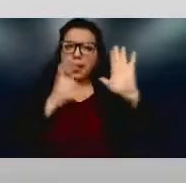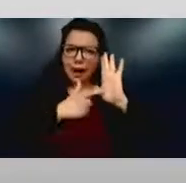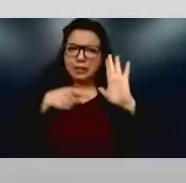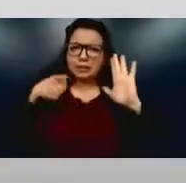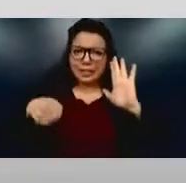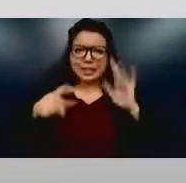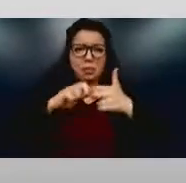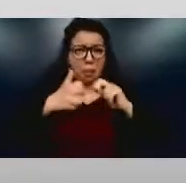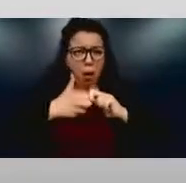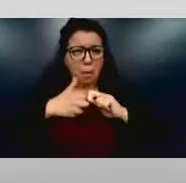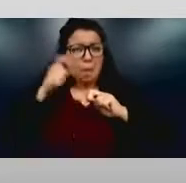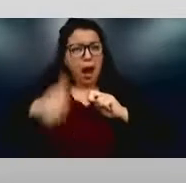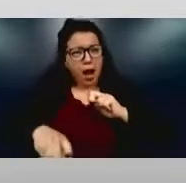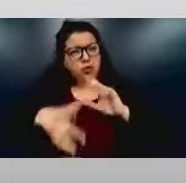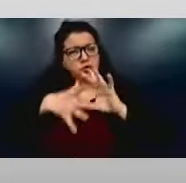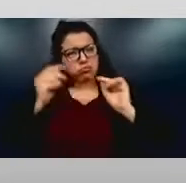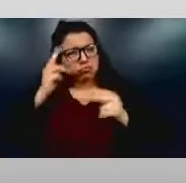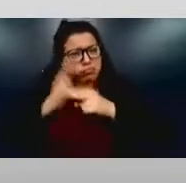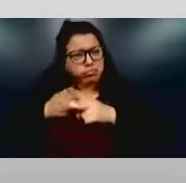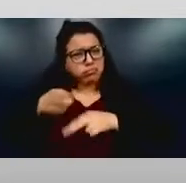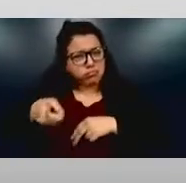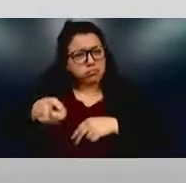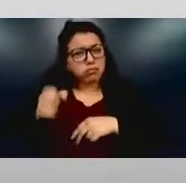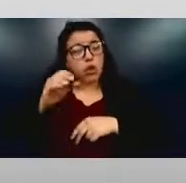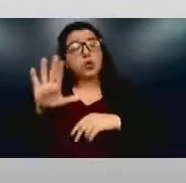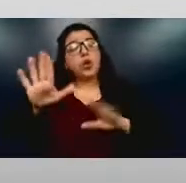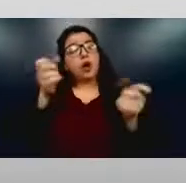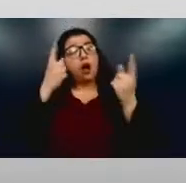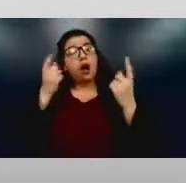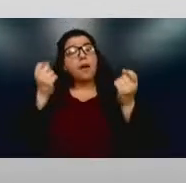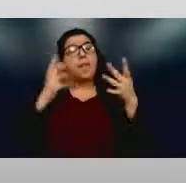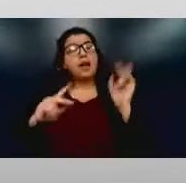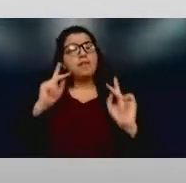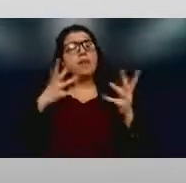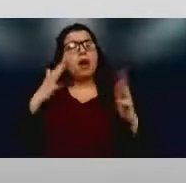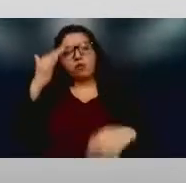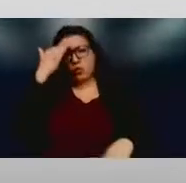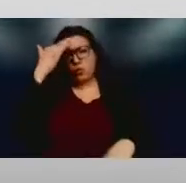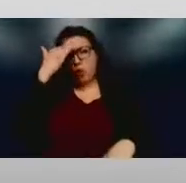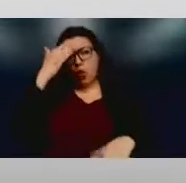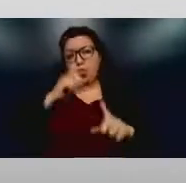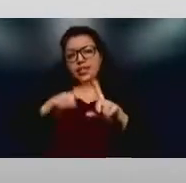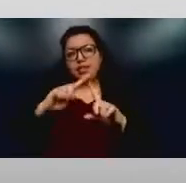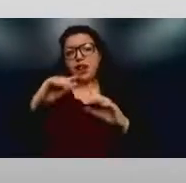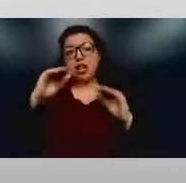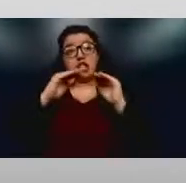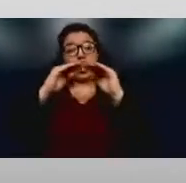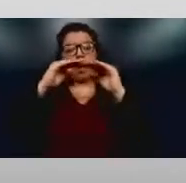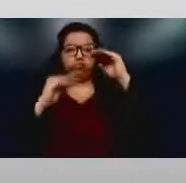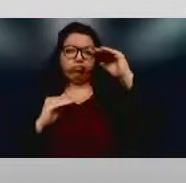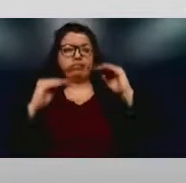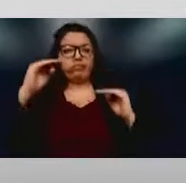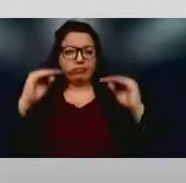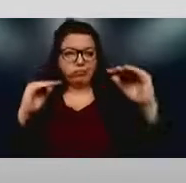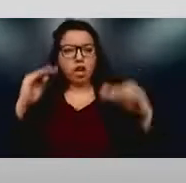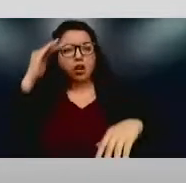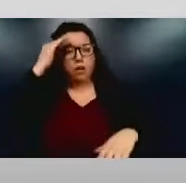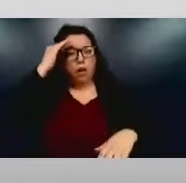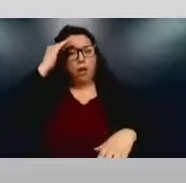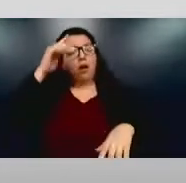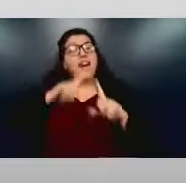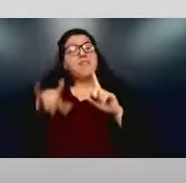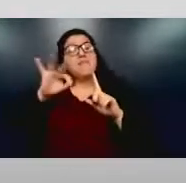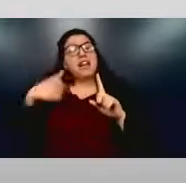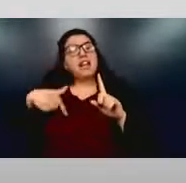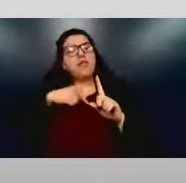so while many of us are unaware of some of the injustices that exist, when we look at these populations that have already been